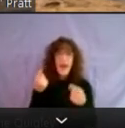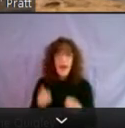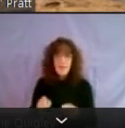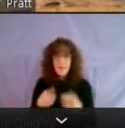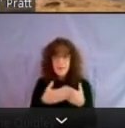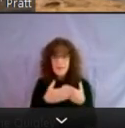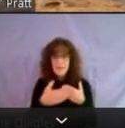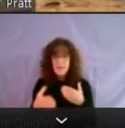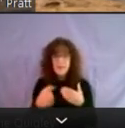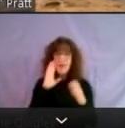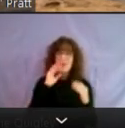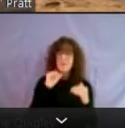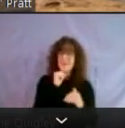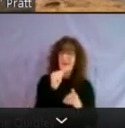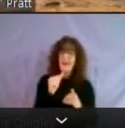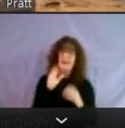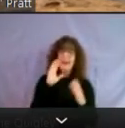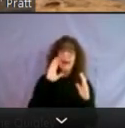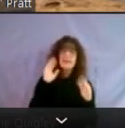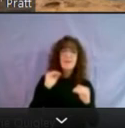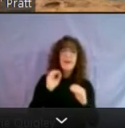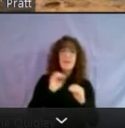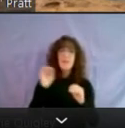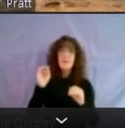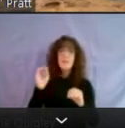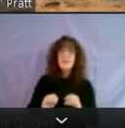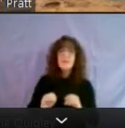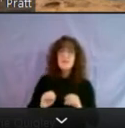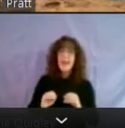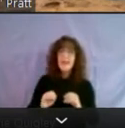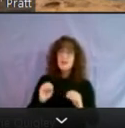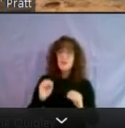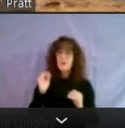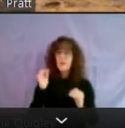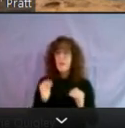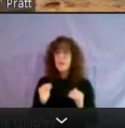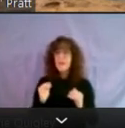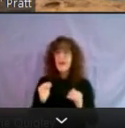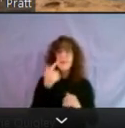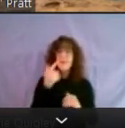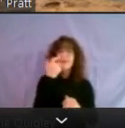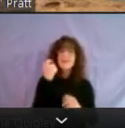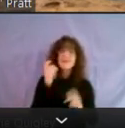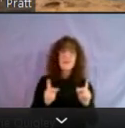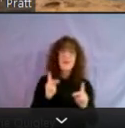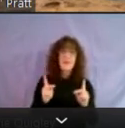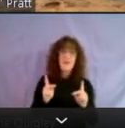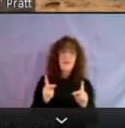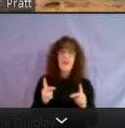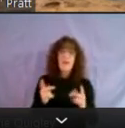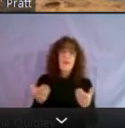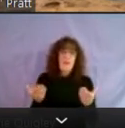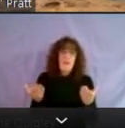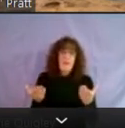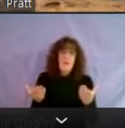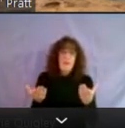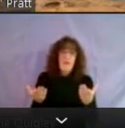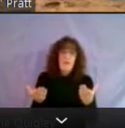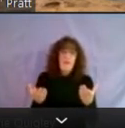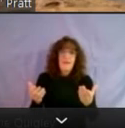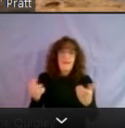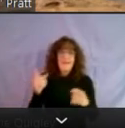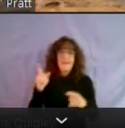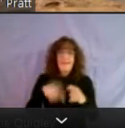and I, I would expect it not to, I expect that, that percentage to go down because people are not in a position to be taking public